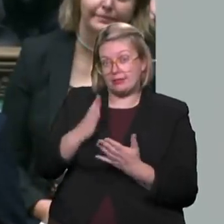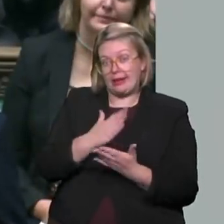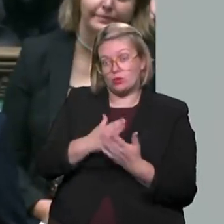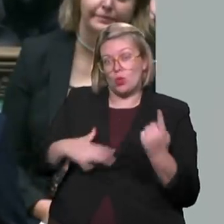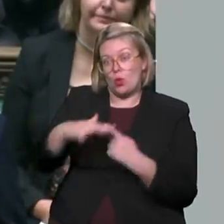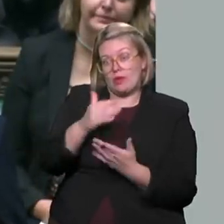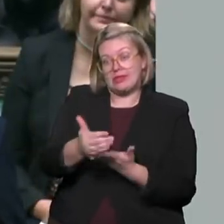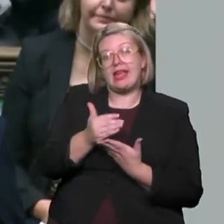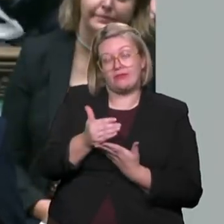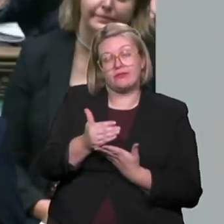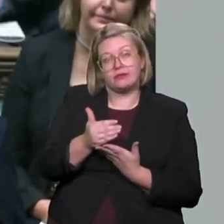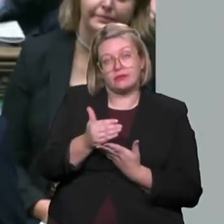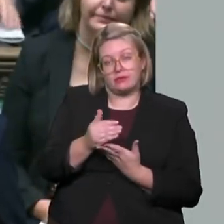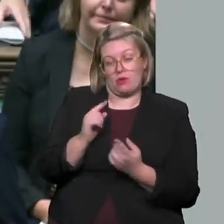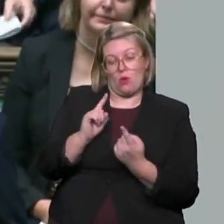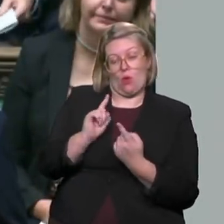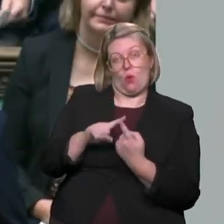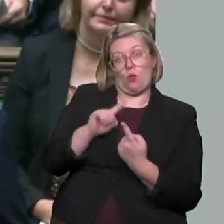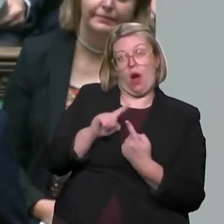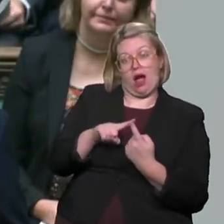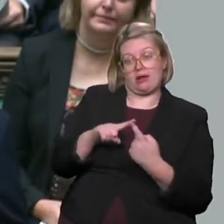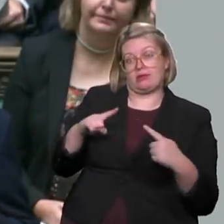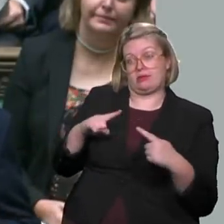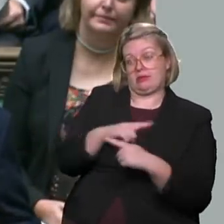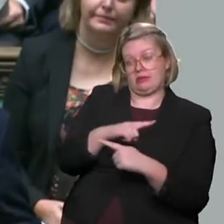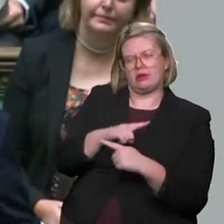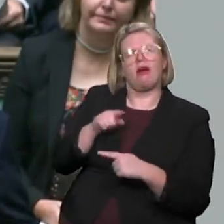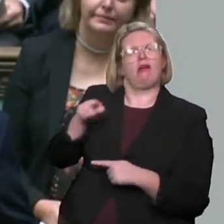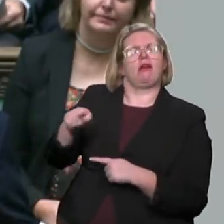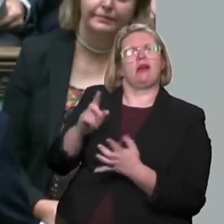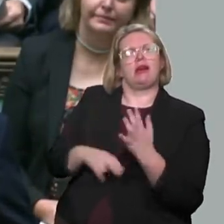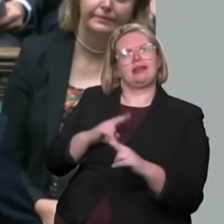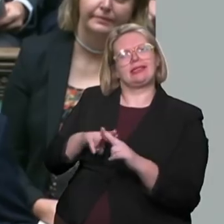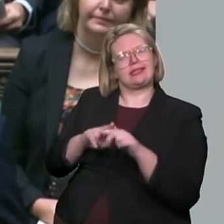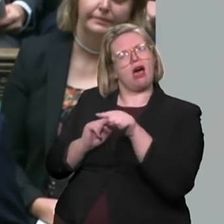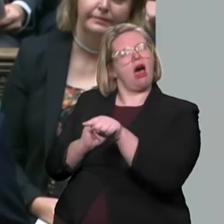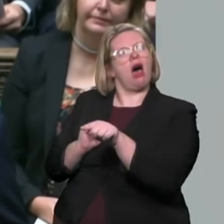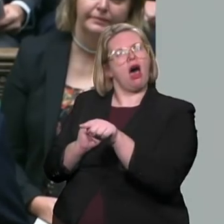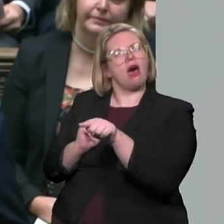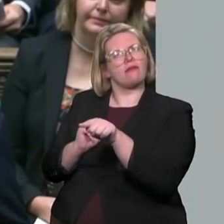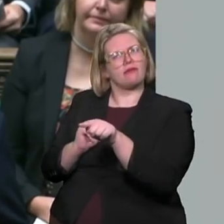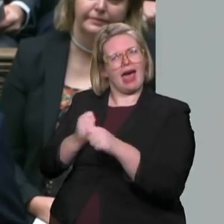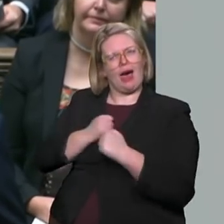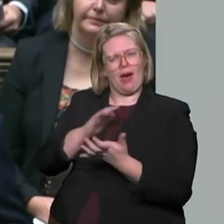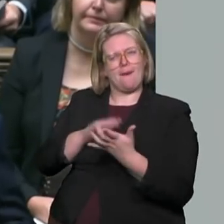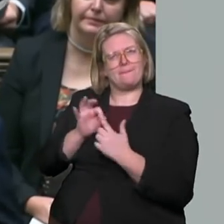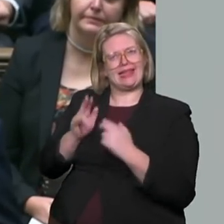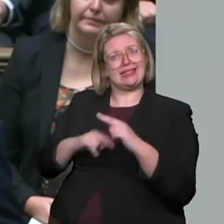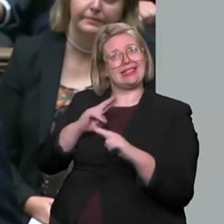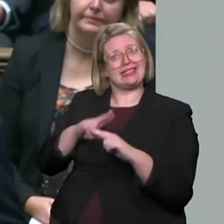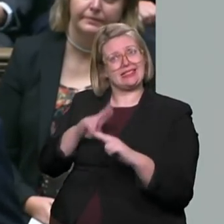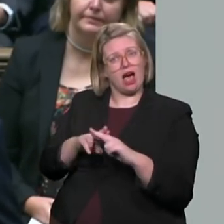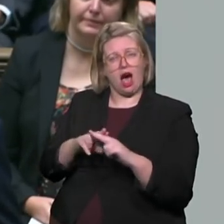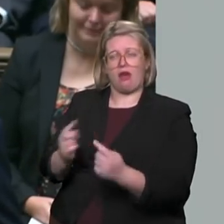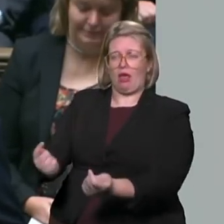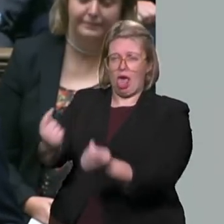One aspect that is often overlooked is the fact that it is our staff who are on the front line in receiving the